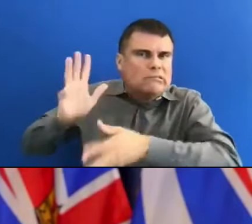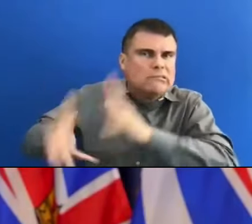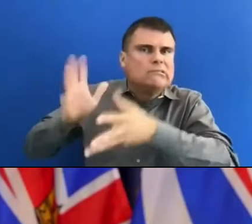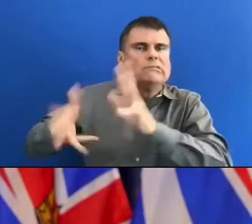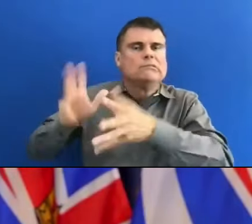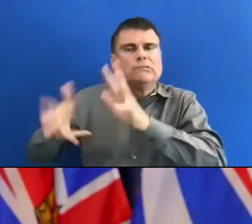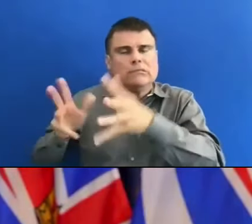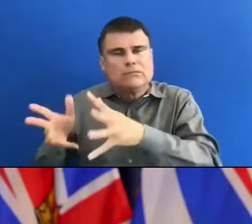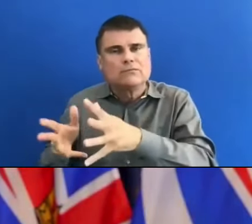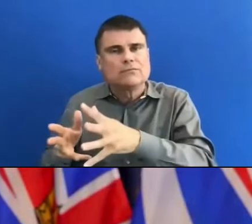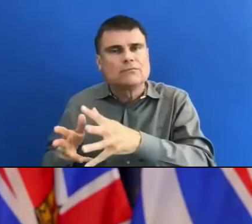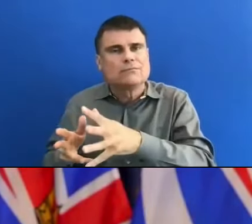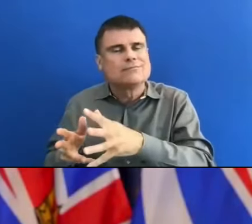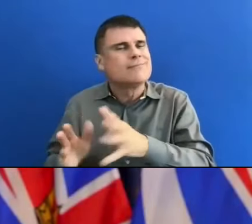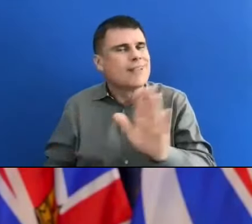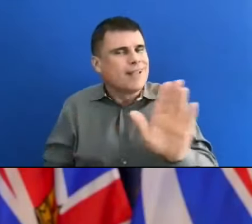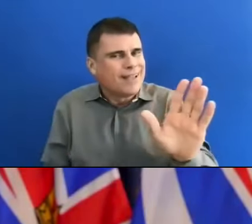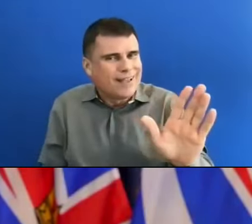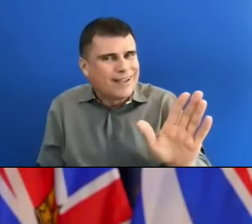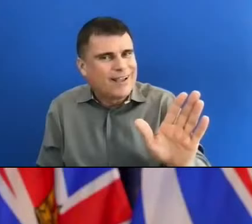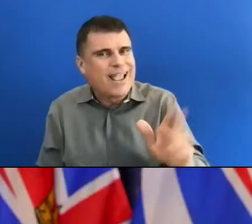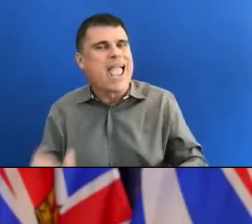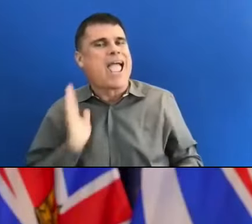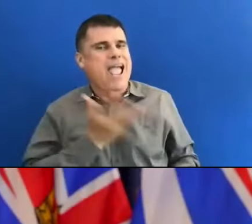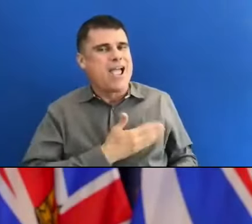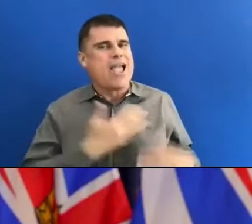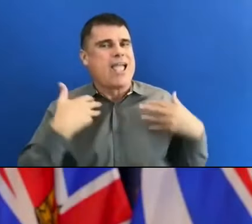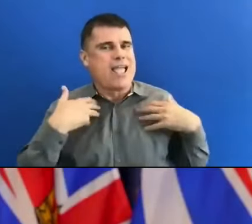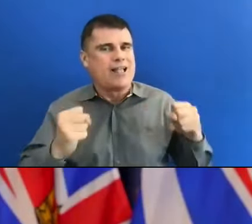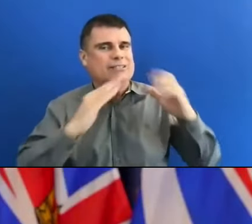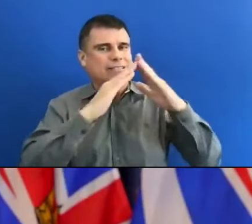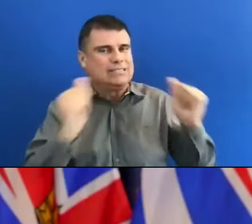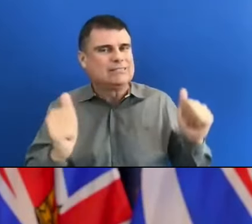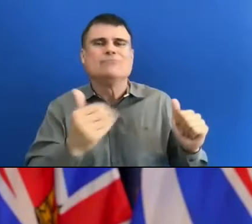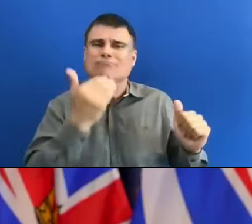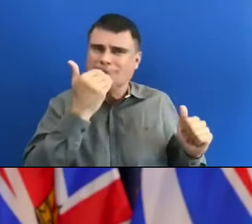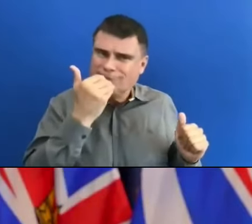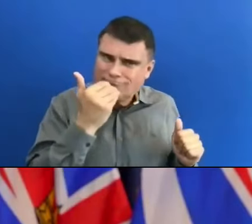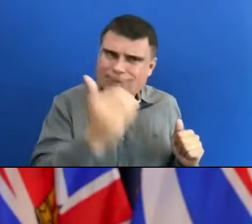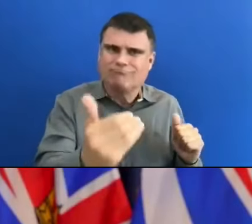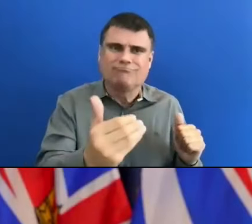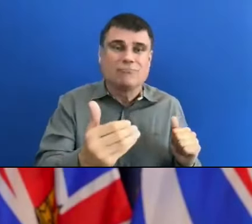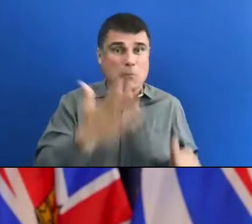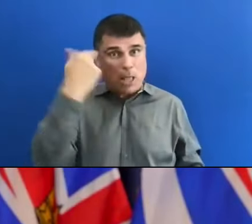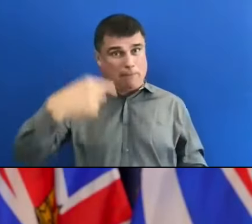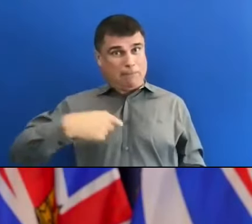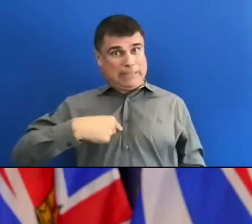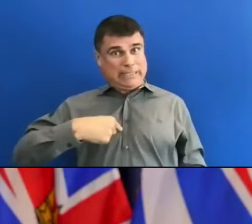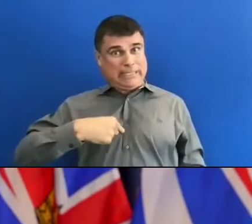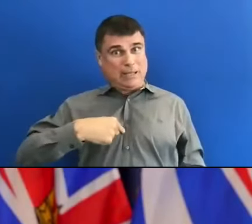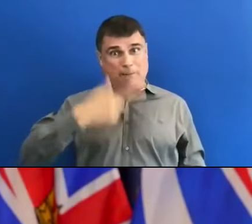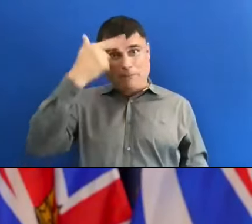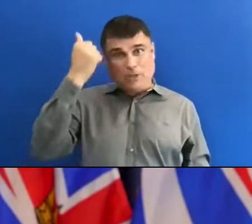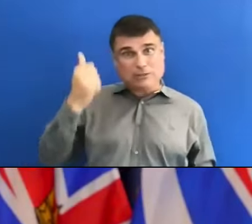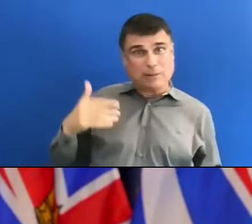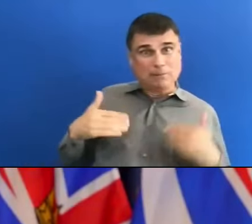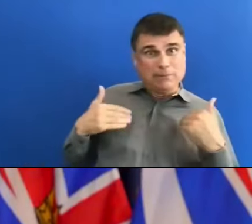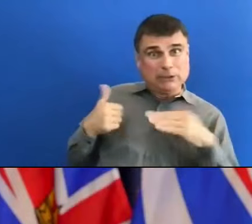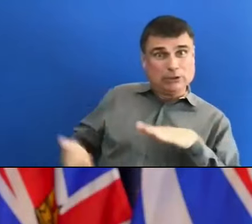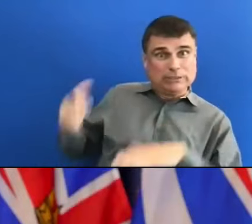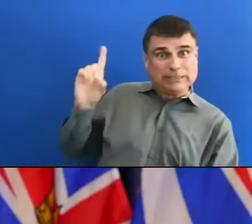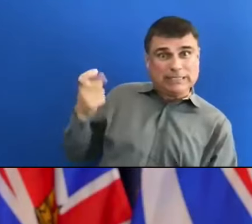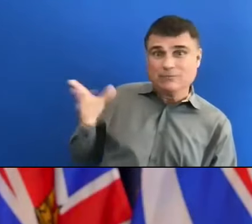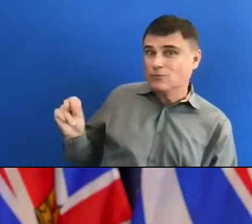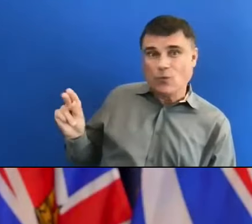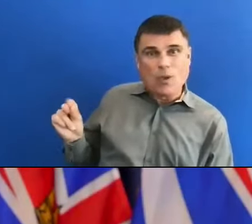of government policy, not because of anything I or Minister Dix did, but because we had a public health office staffed by